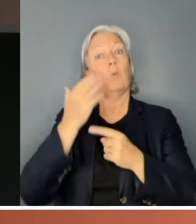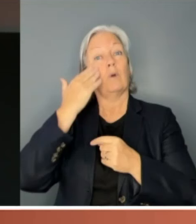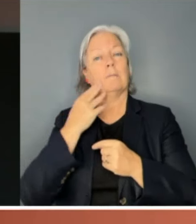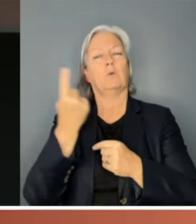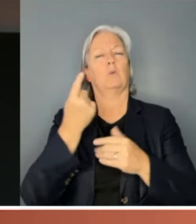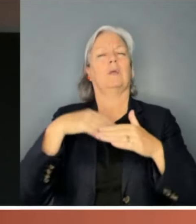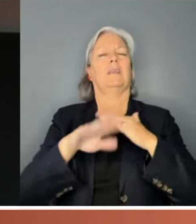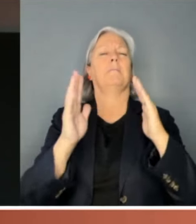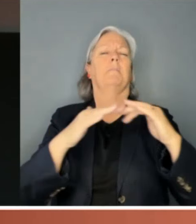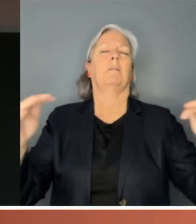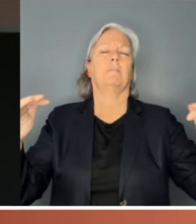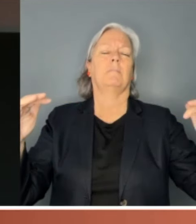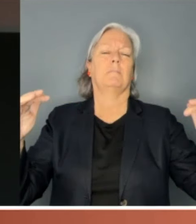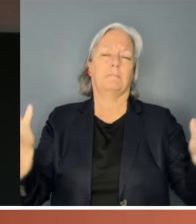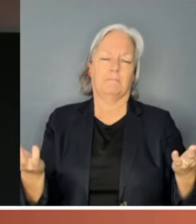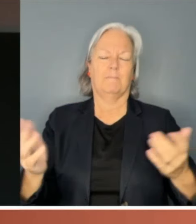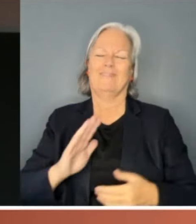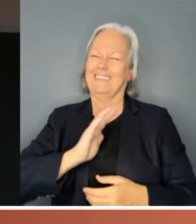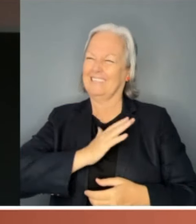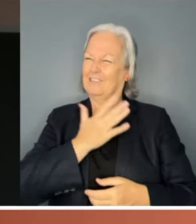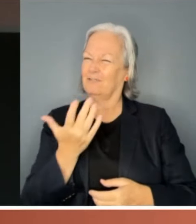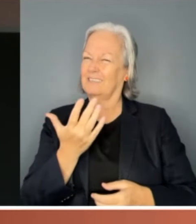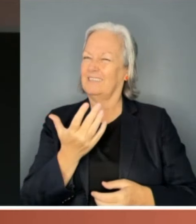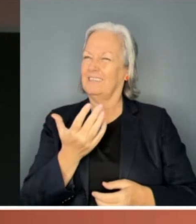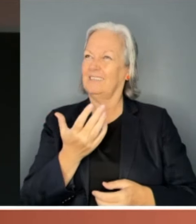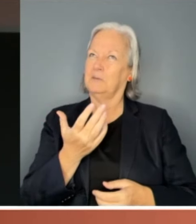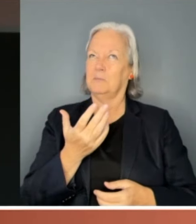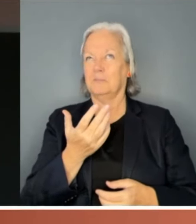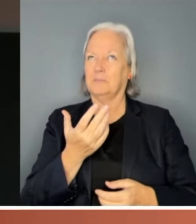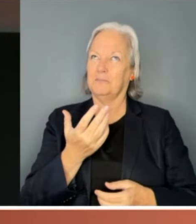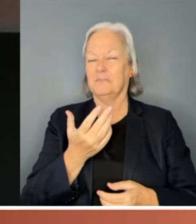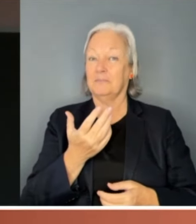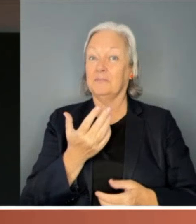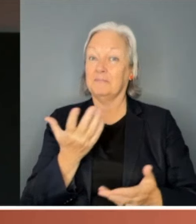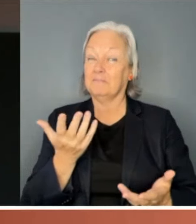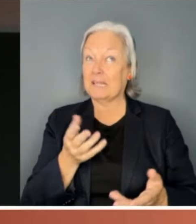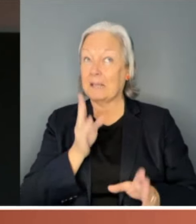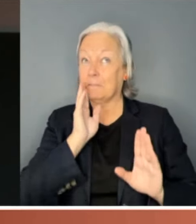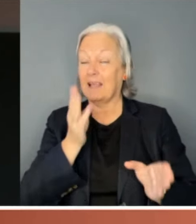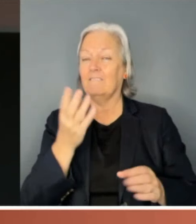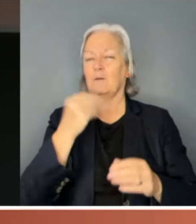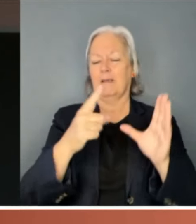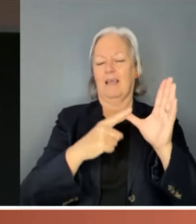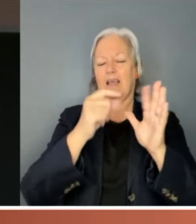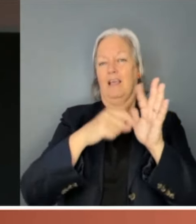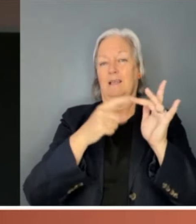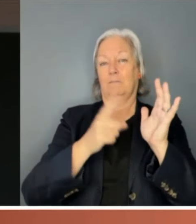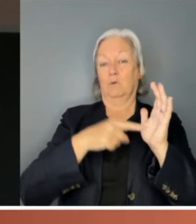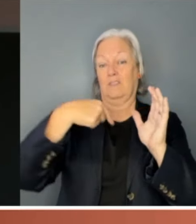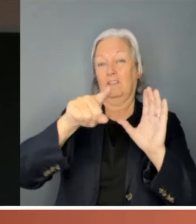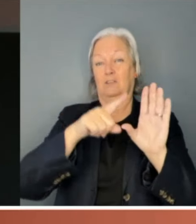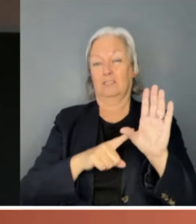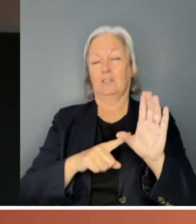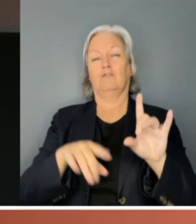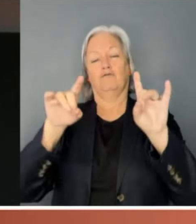interestingly, and rather marvelously, as of April this year, the Australian Senate